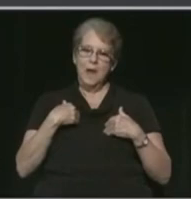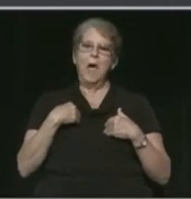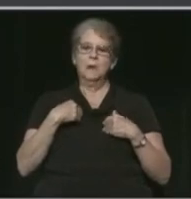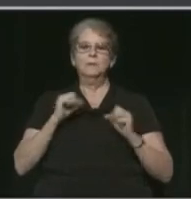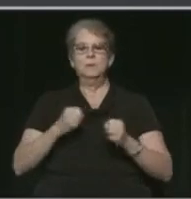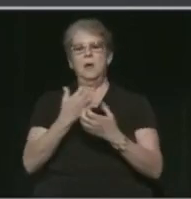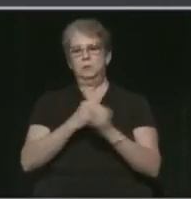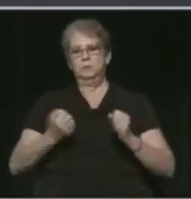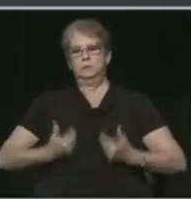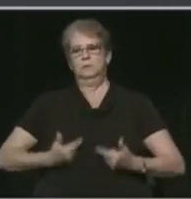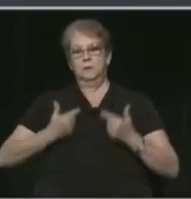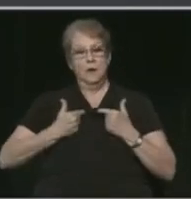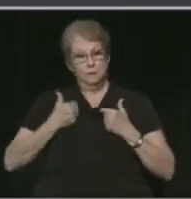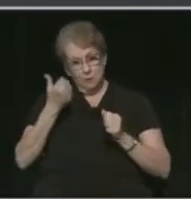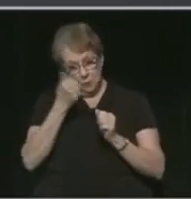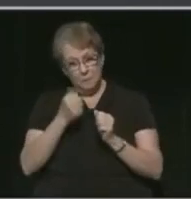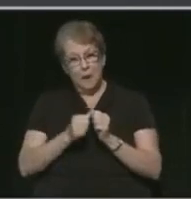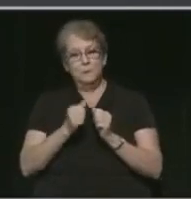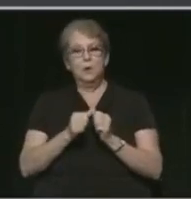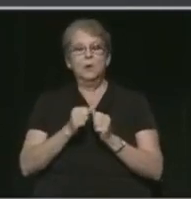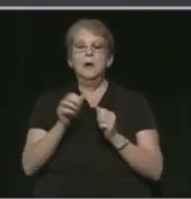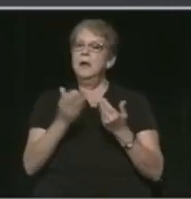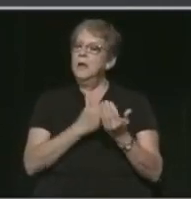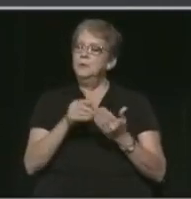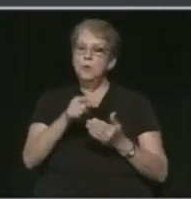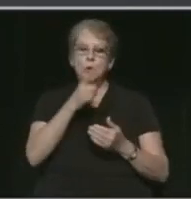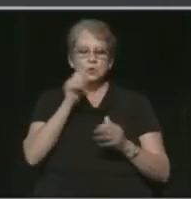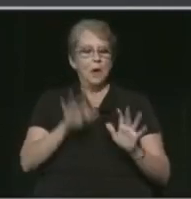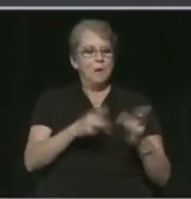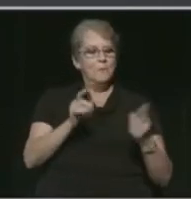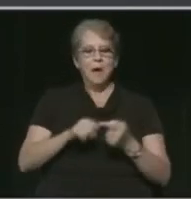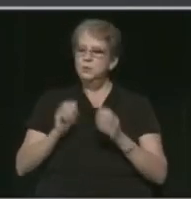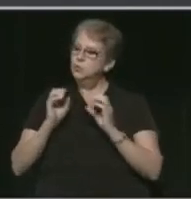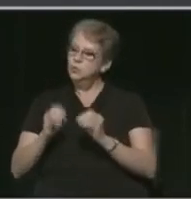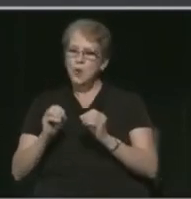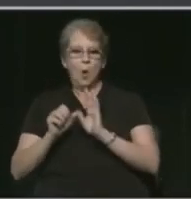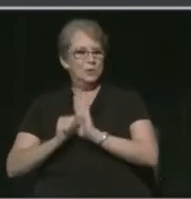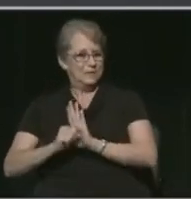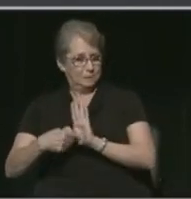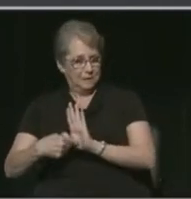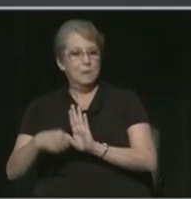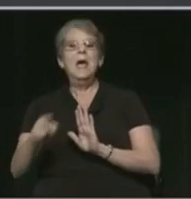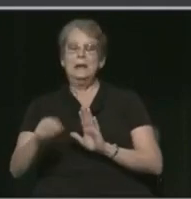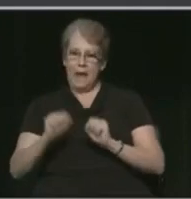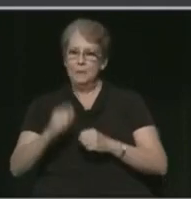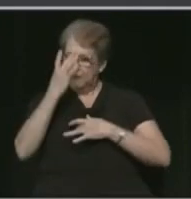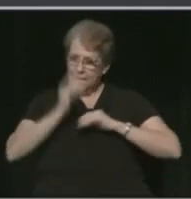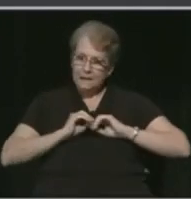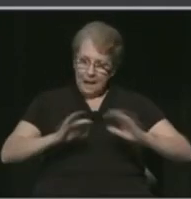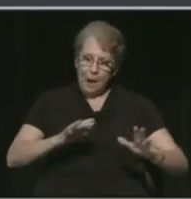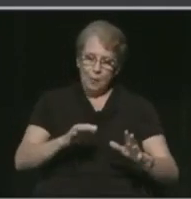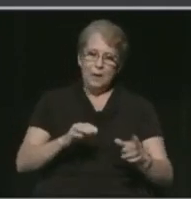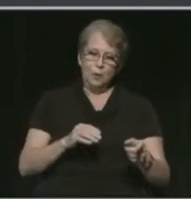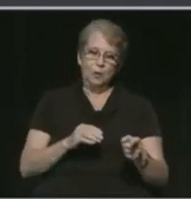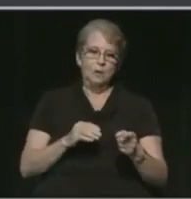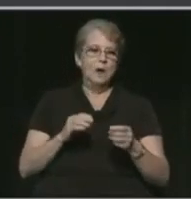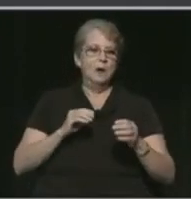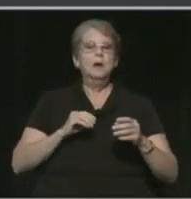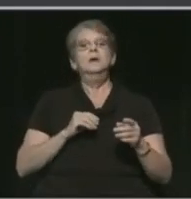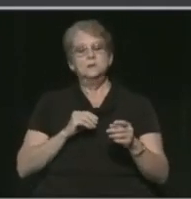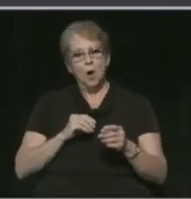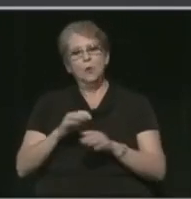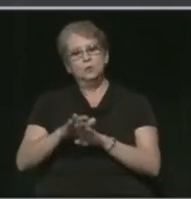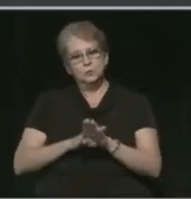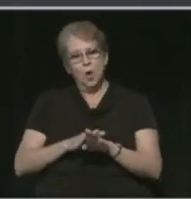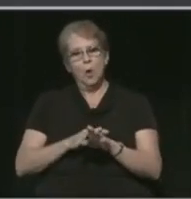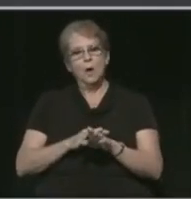saving lives. Remember, even those with mild to no symptoms can be carriers of the disease. That's why slowing